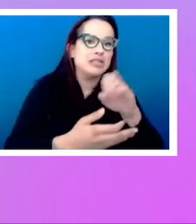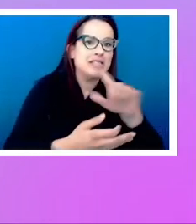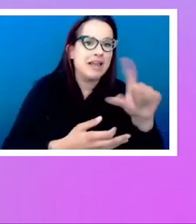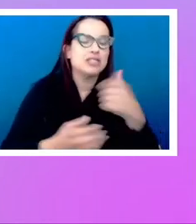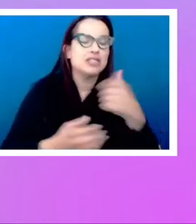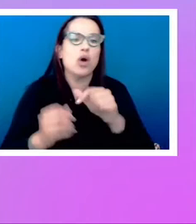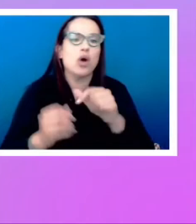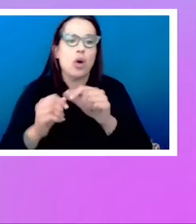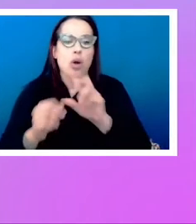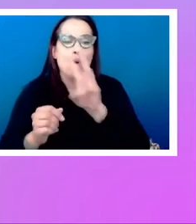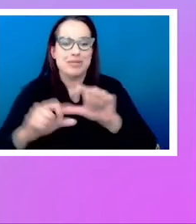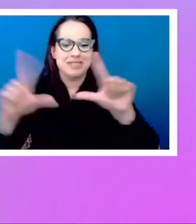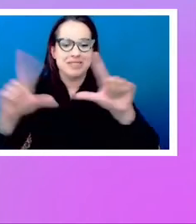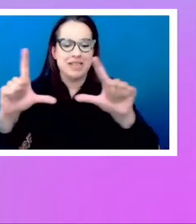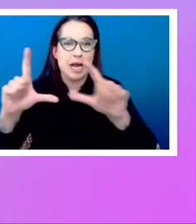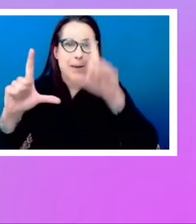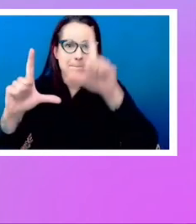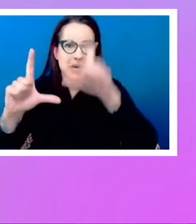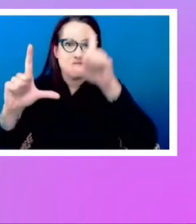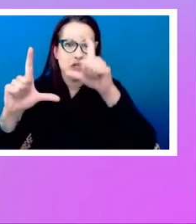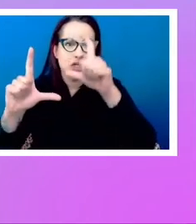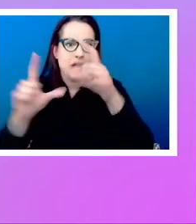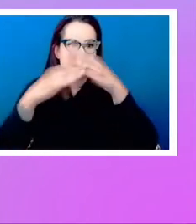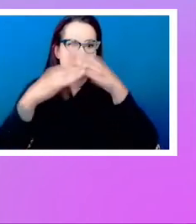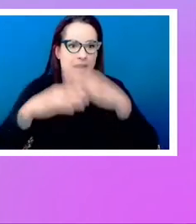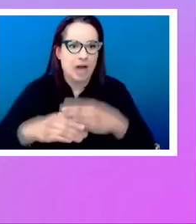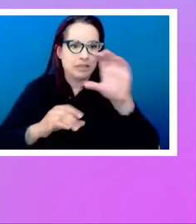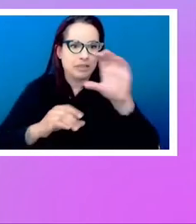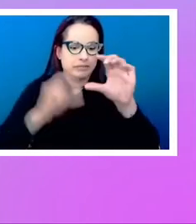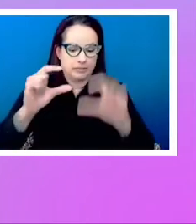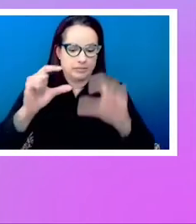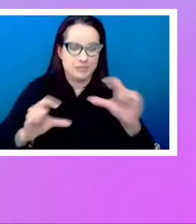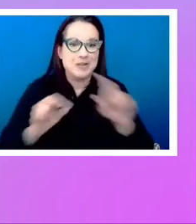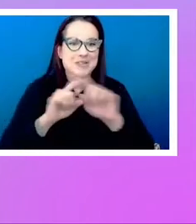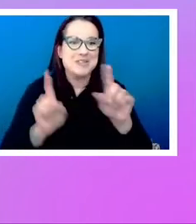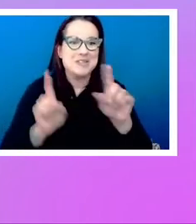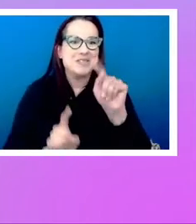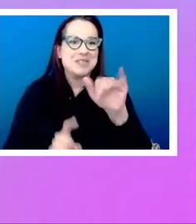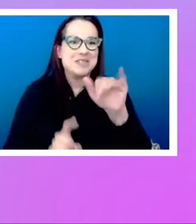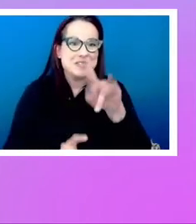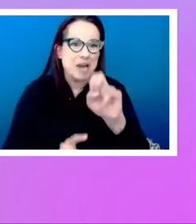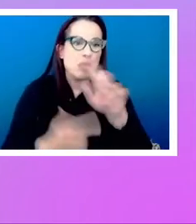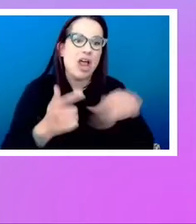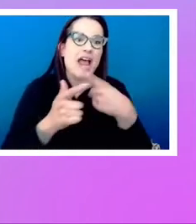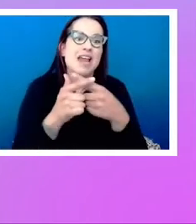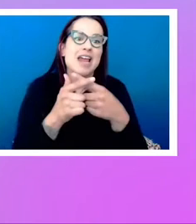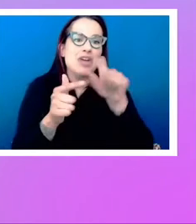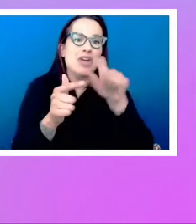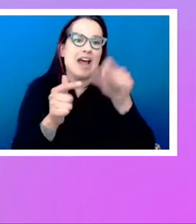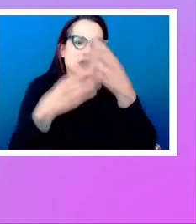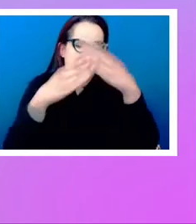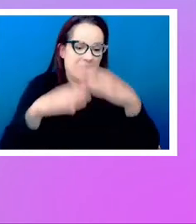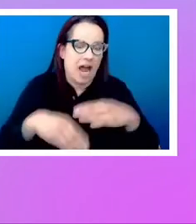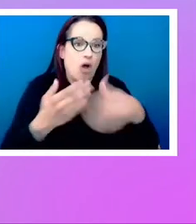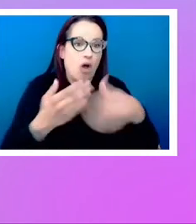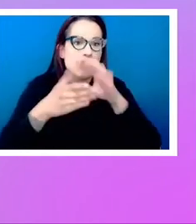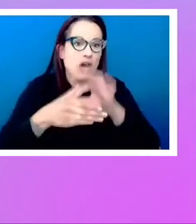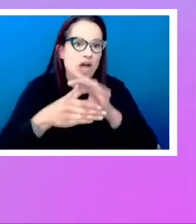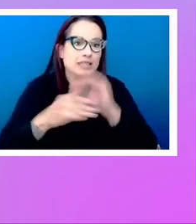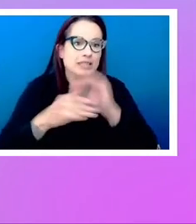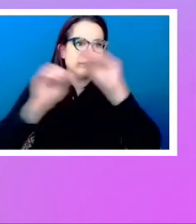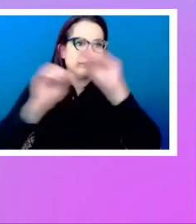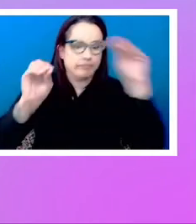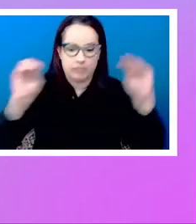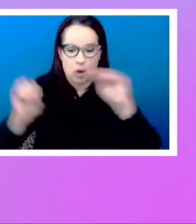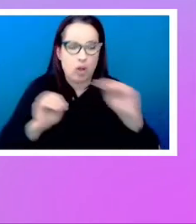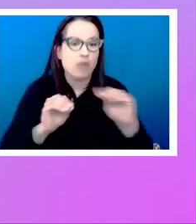up and we'd jam little bits of it into different table cells and fragment all of the content, you know, all over the table, which made it